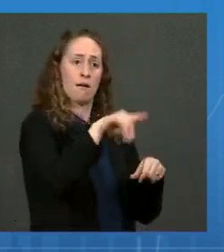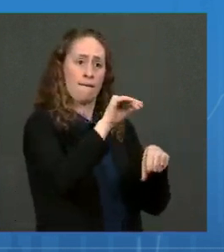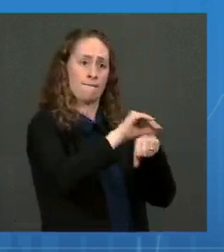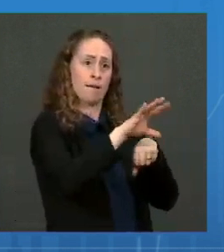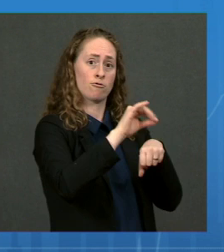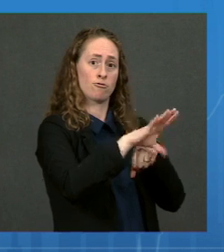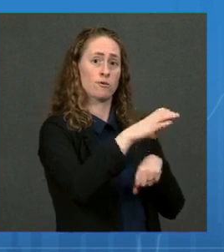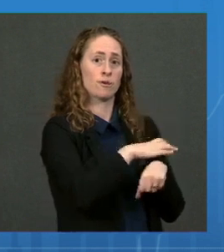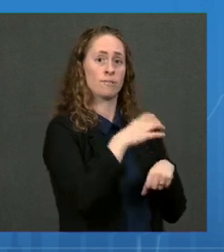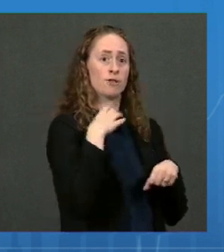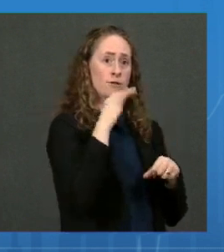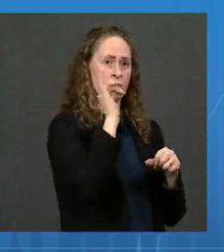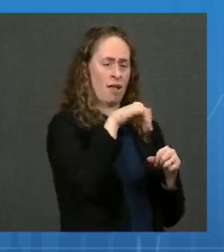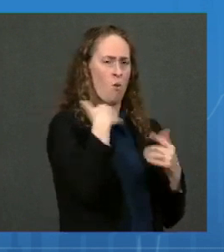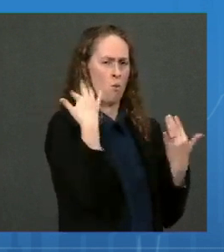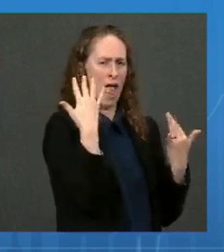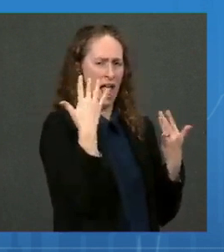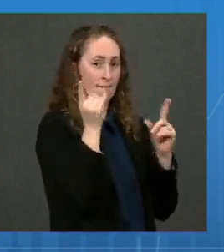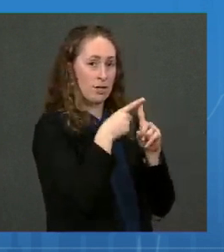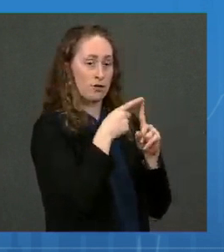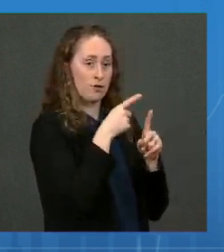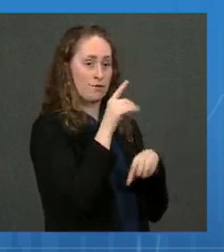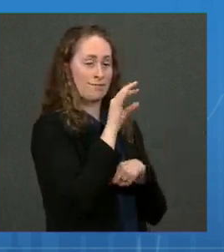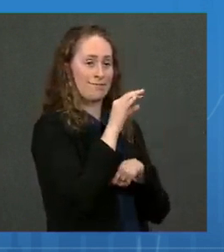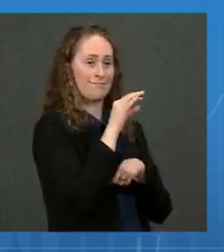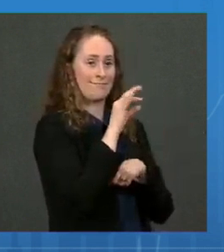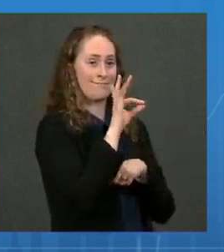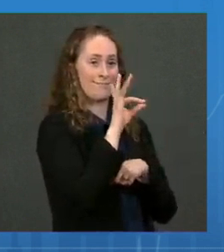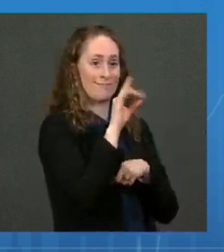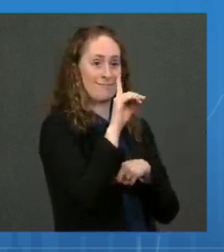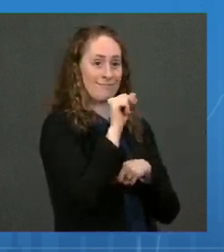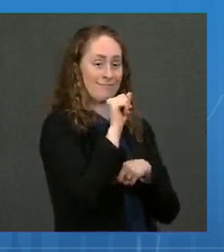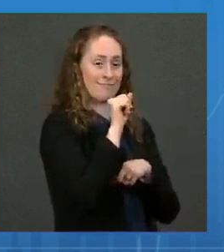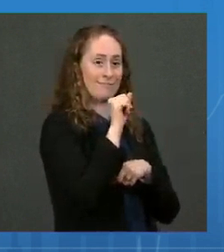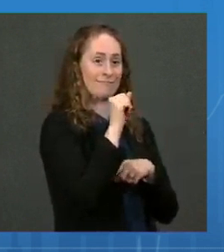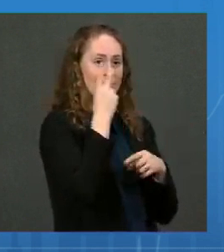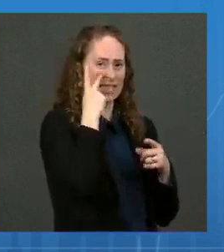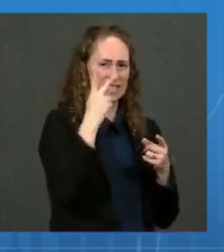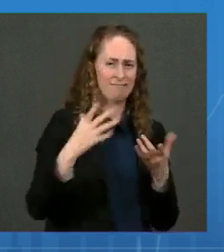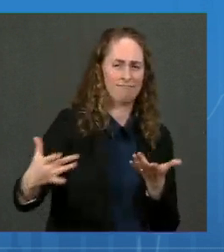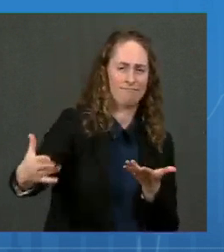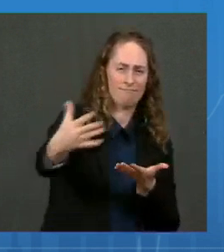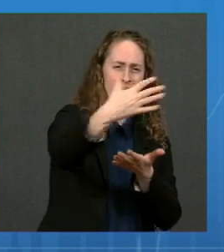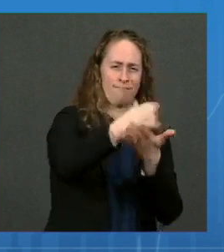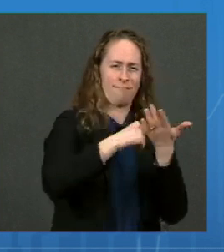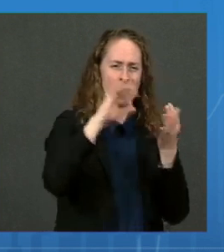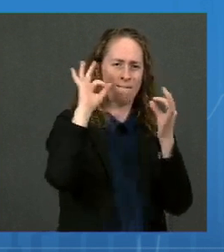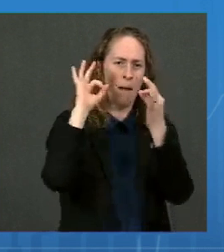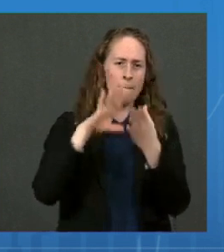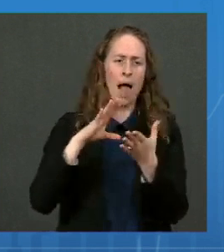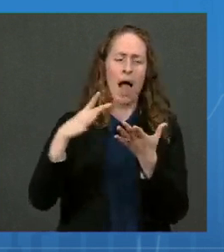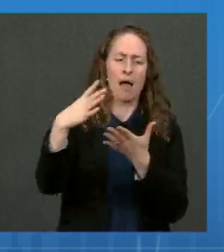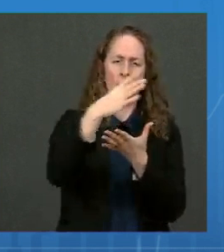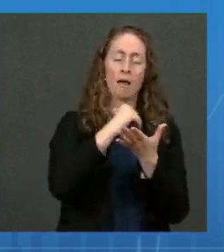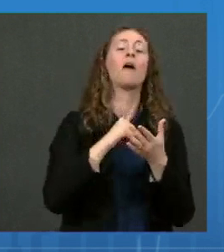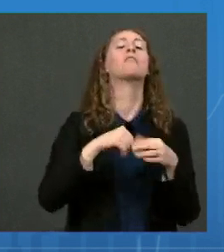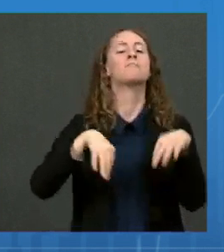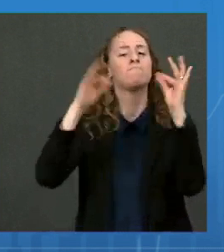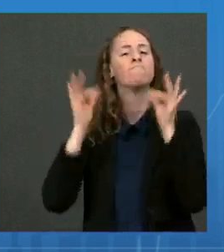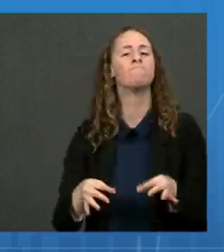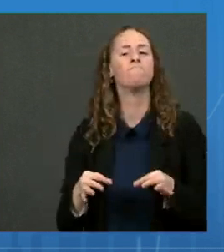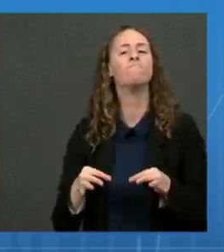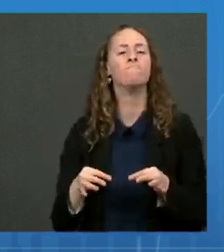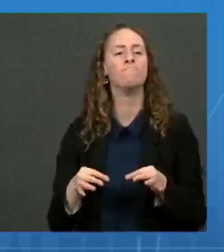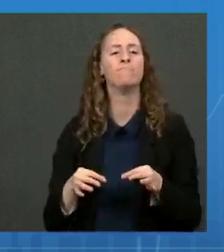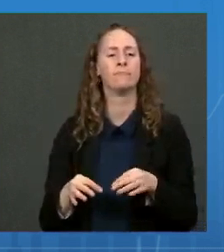offers their advice, and the CDC makes a decision. The advisory committees are a valuable part of the process, and they provide helpful